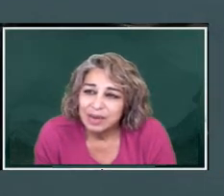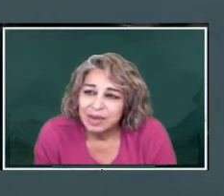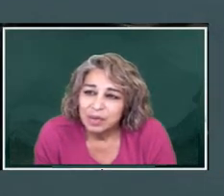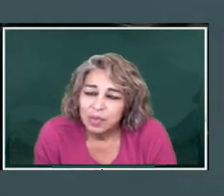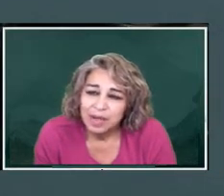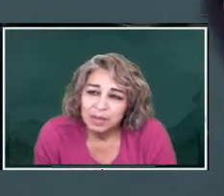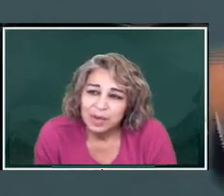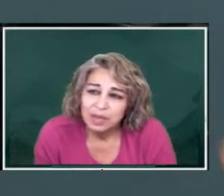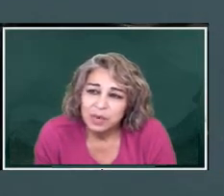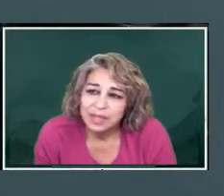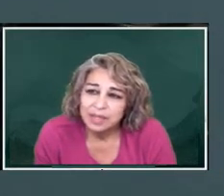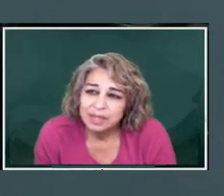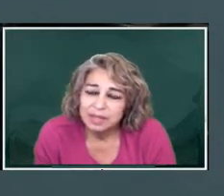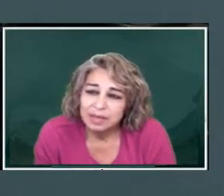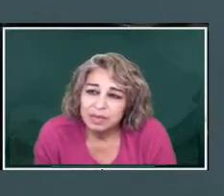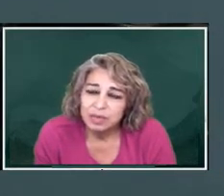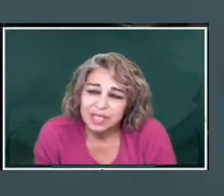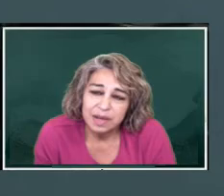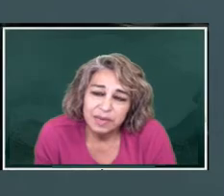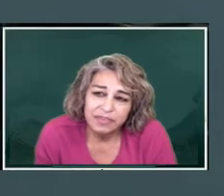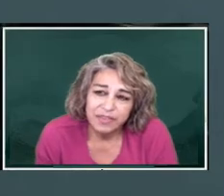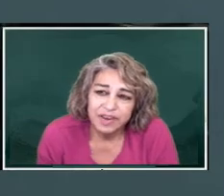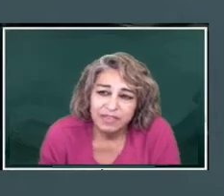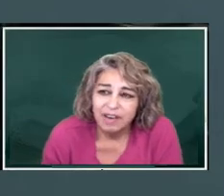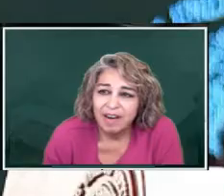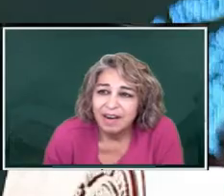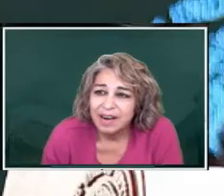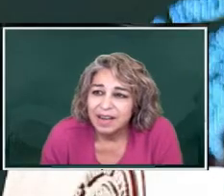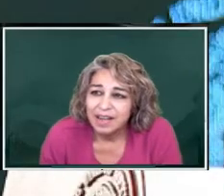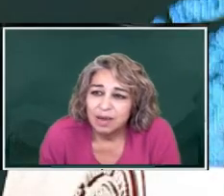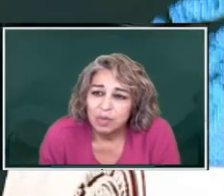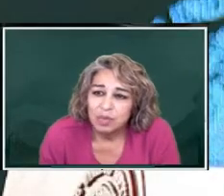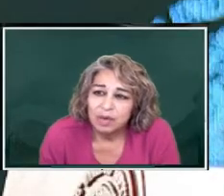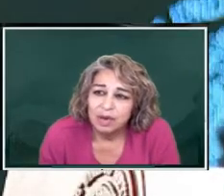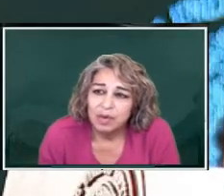well, with what's, what's coming from very far,